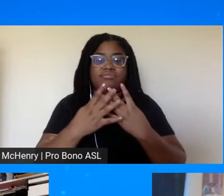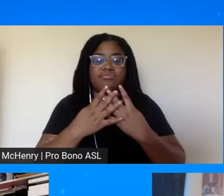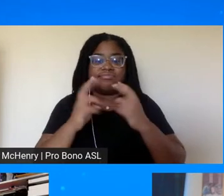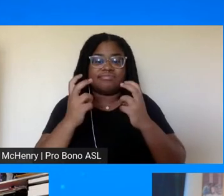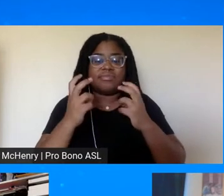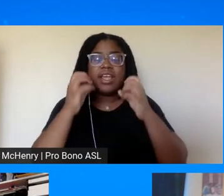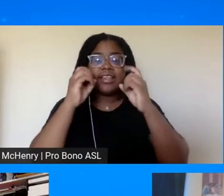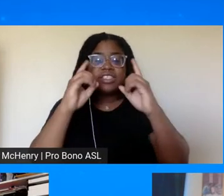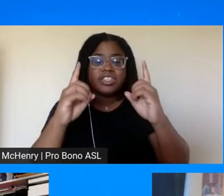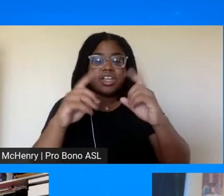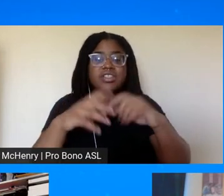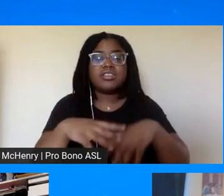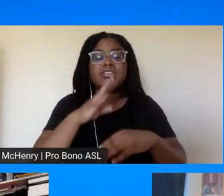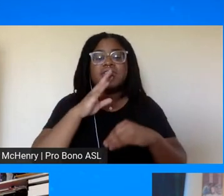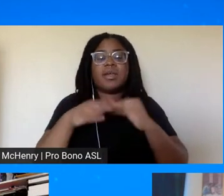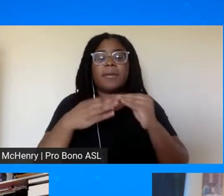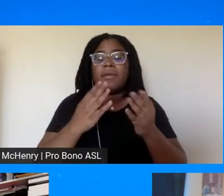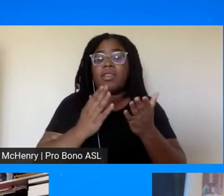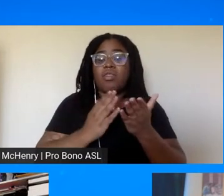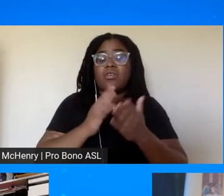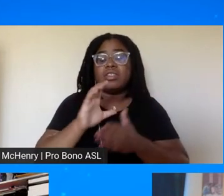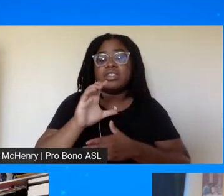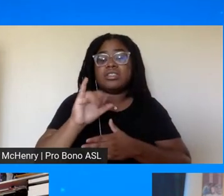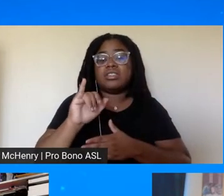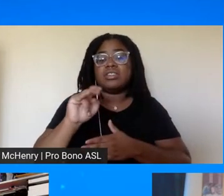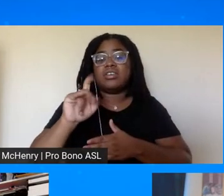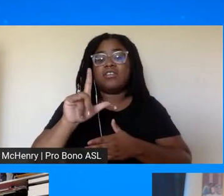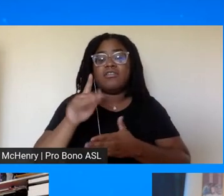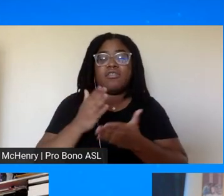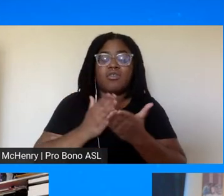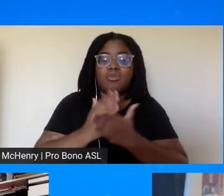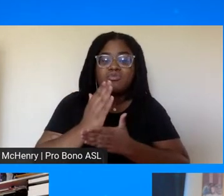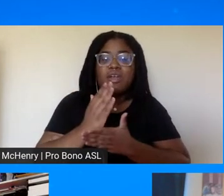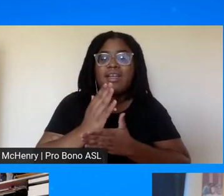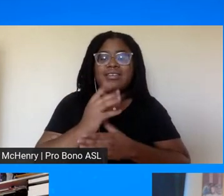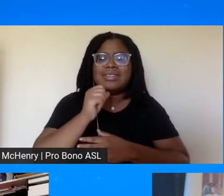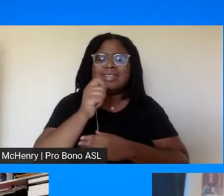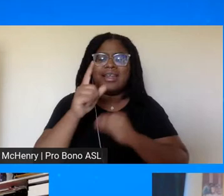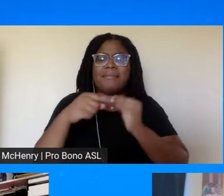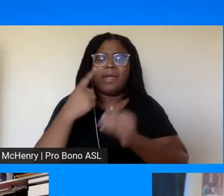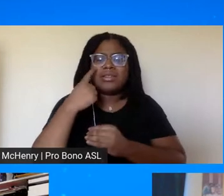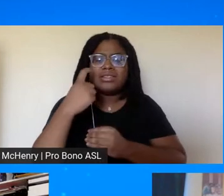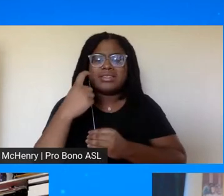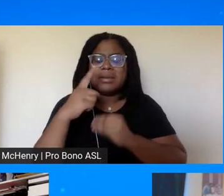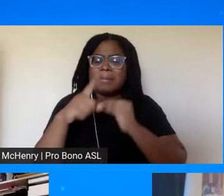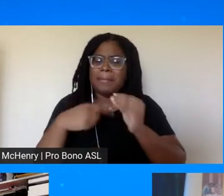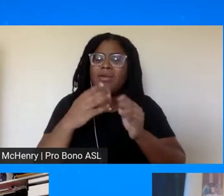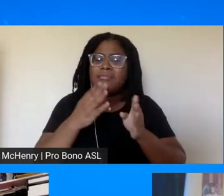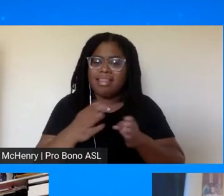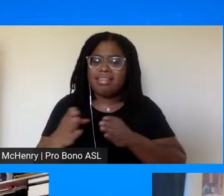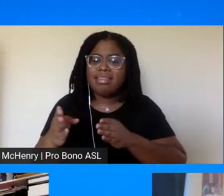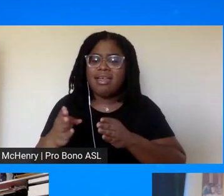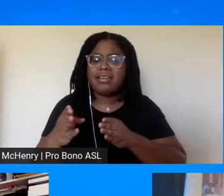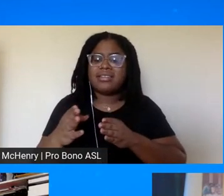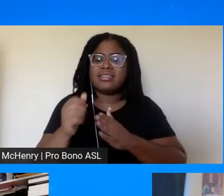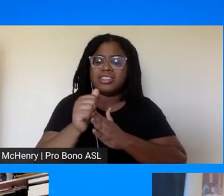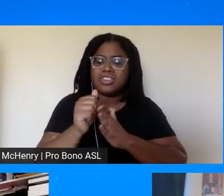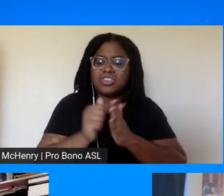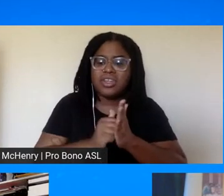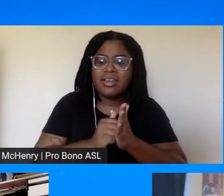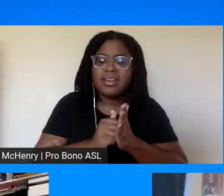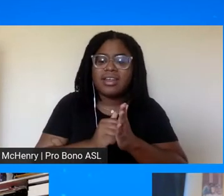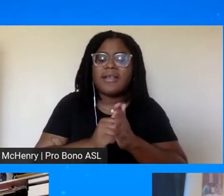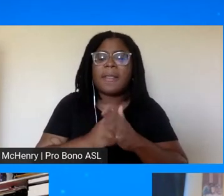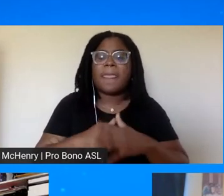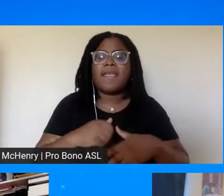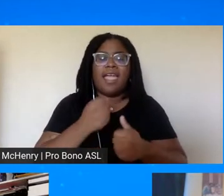the civil rights movement wasn't just about the spectacle. It was about the plans and the agenda. And so even when we think about education in this country, every level